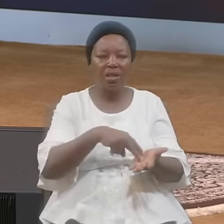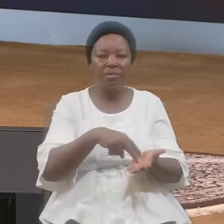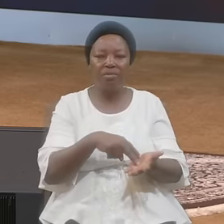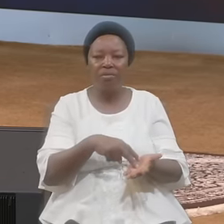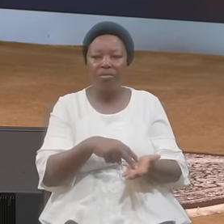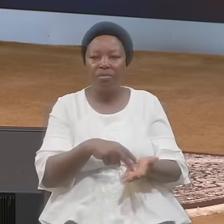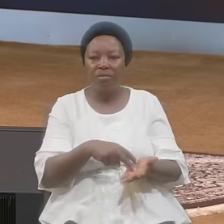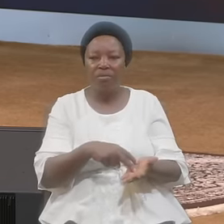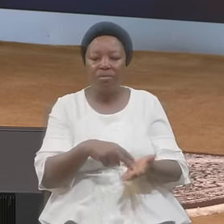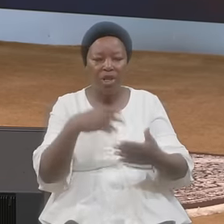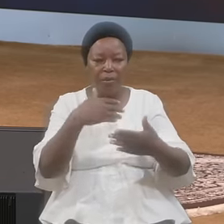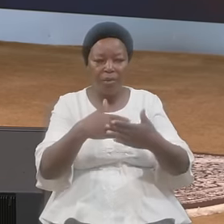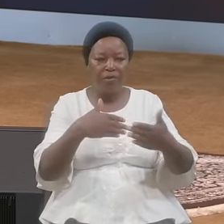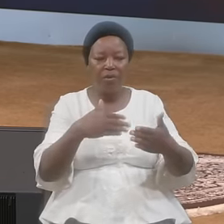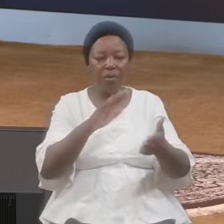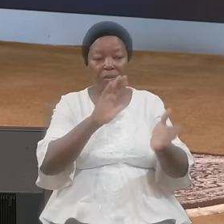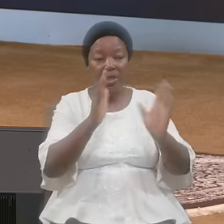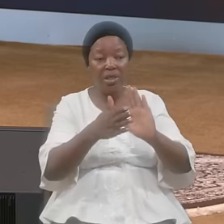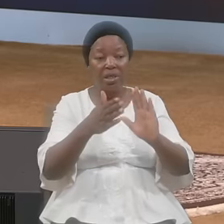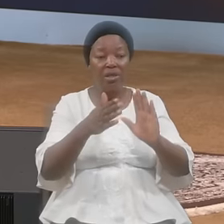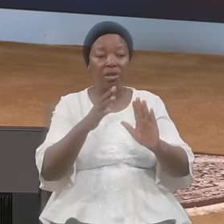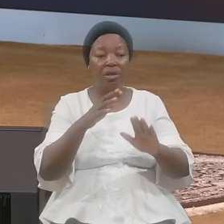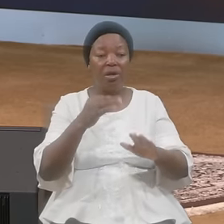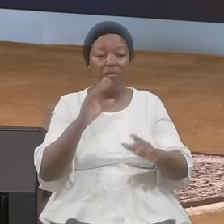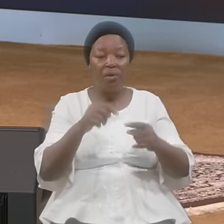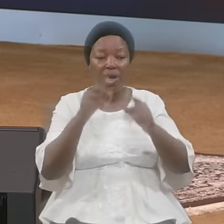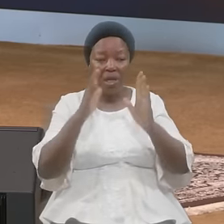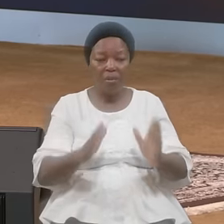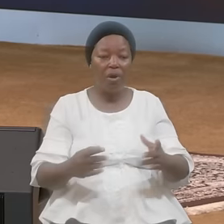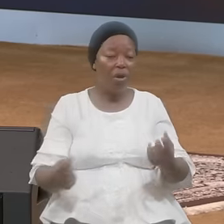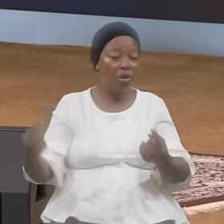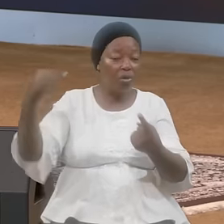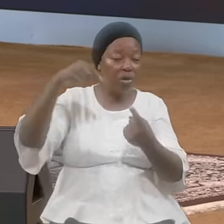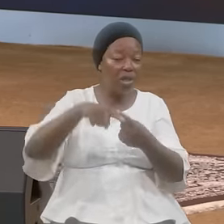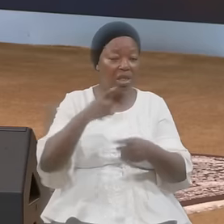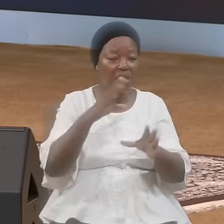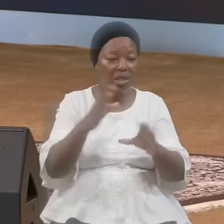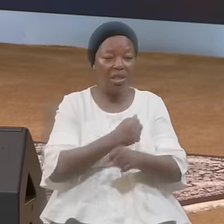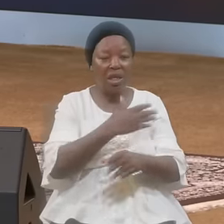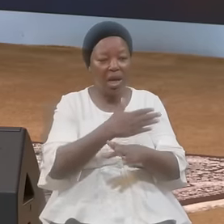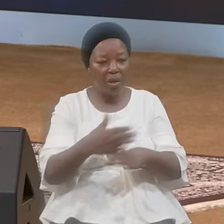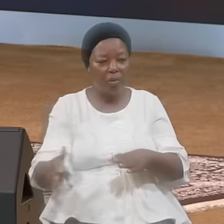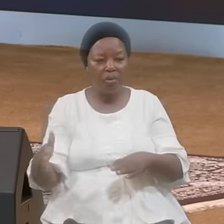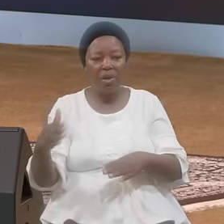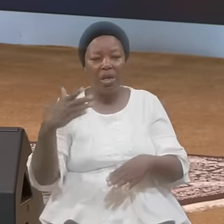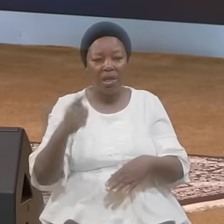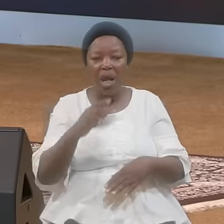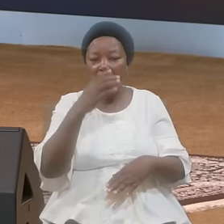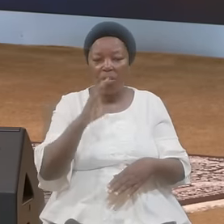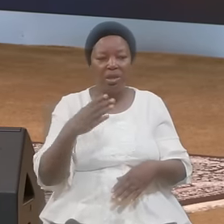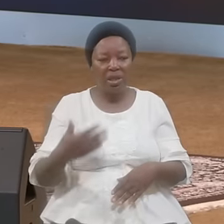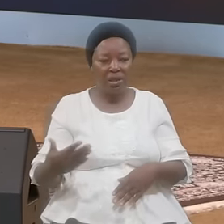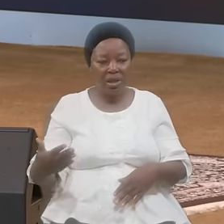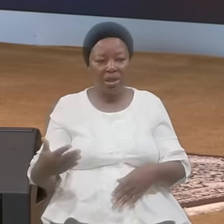Before Thine Enemies Until You Take Away Their Corset